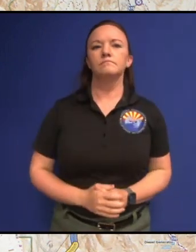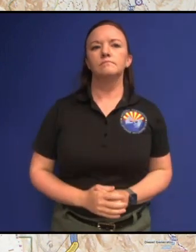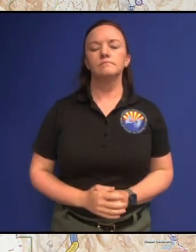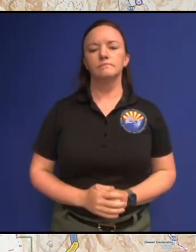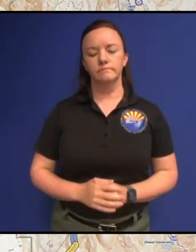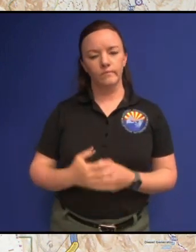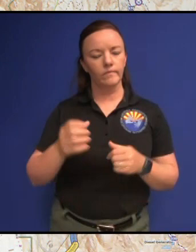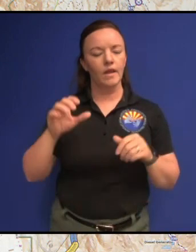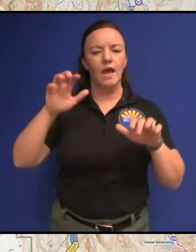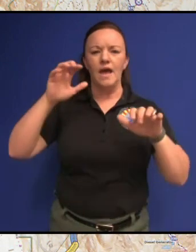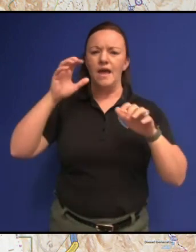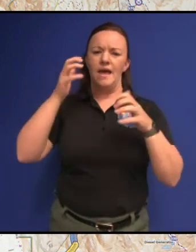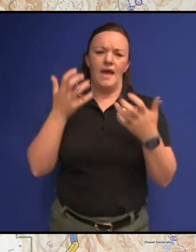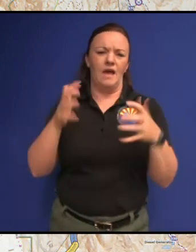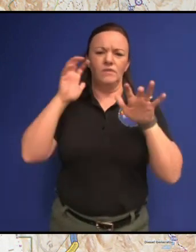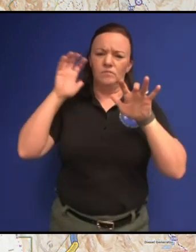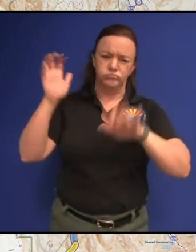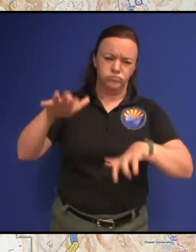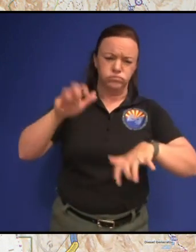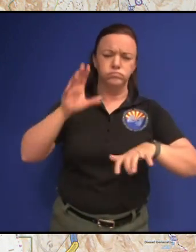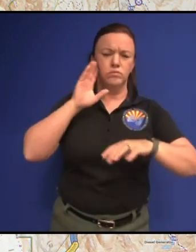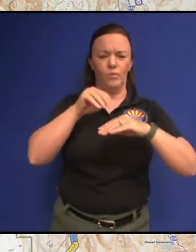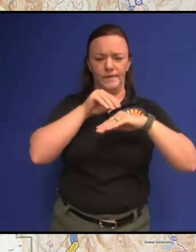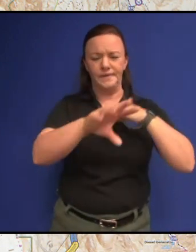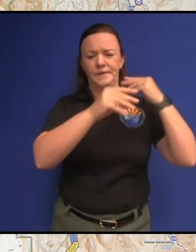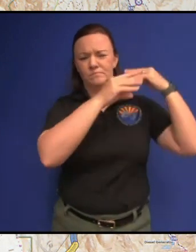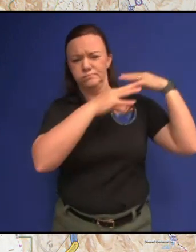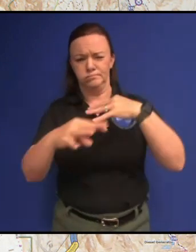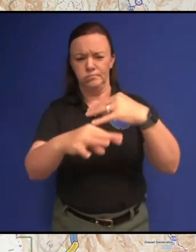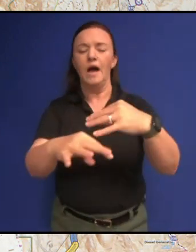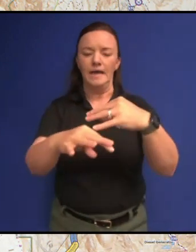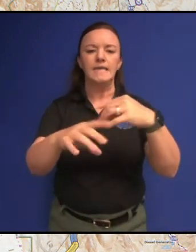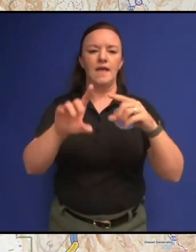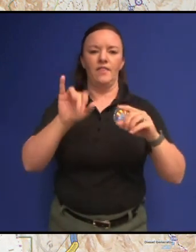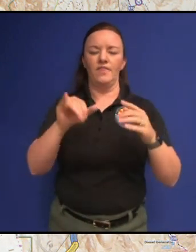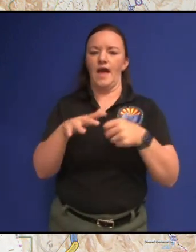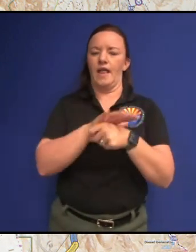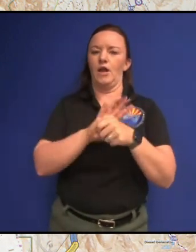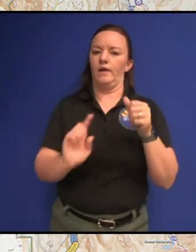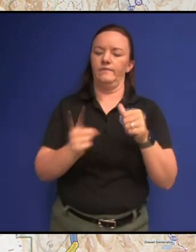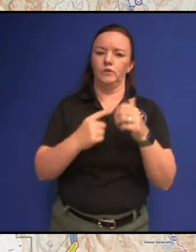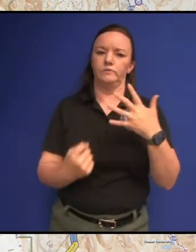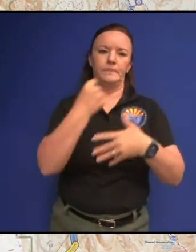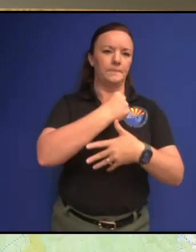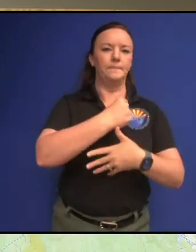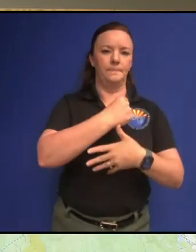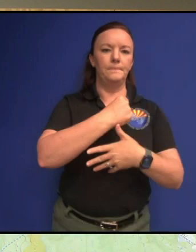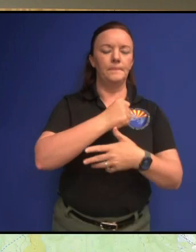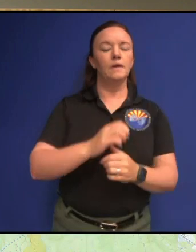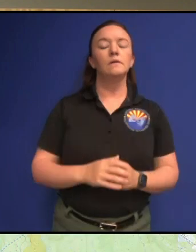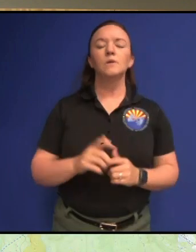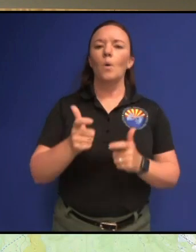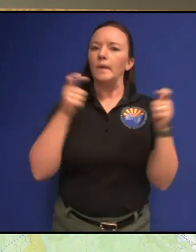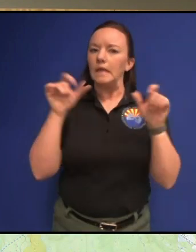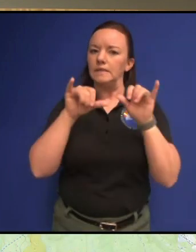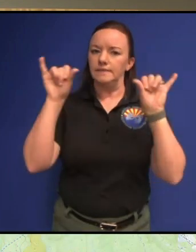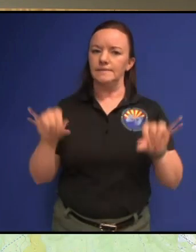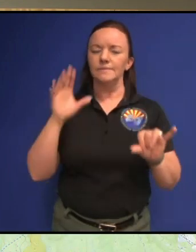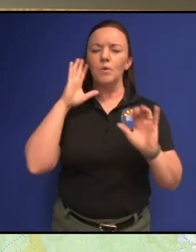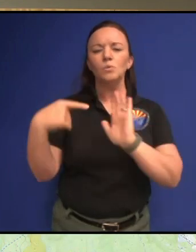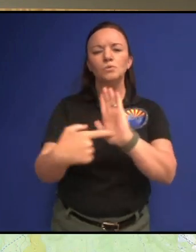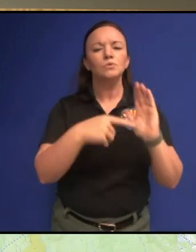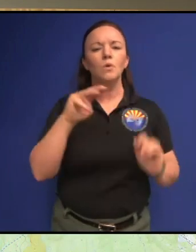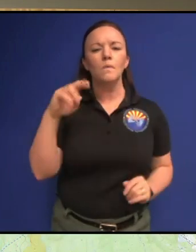monsoon downpours that kind of stuff so we're prioritizing those first but it's a big system so I'm to show you on the map the way that system looks